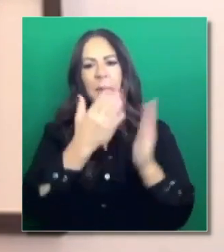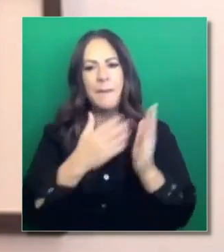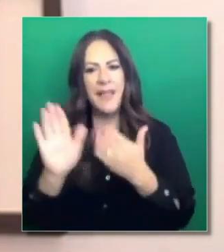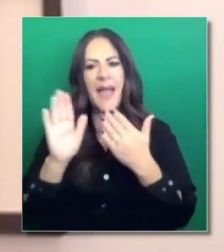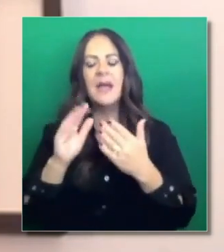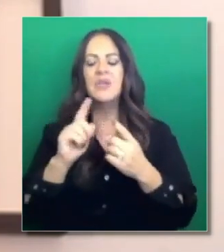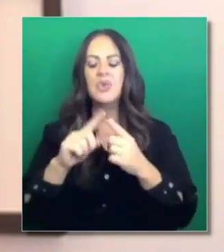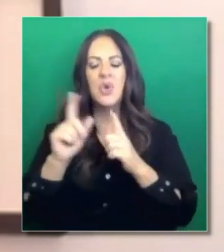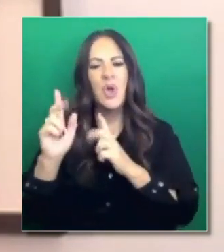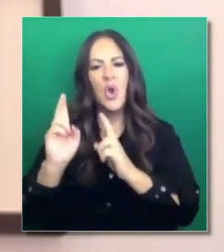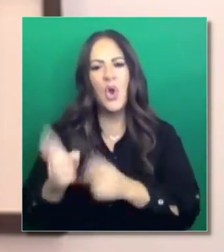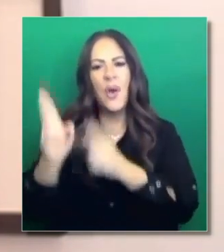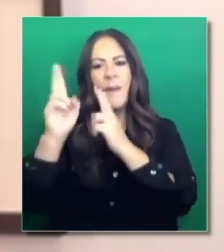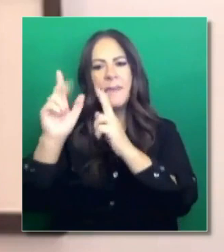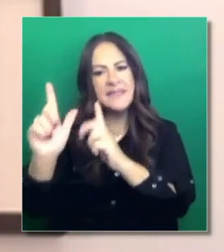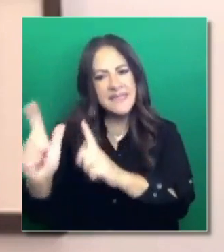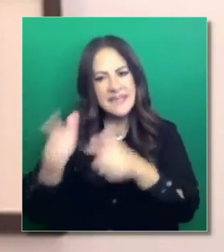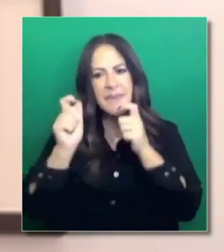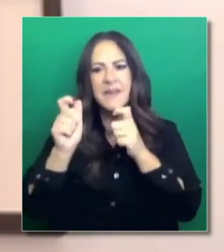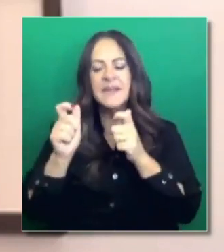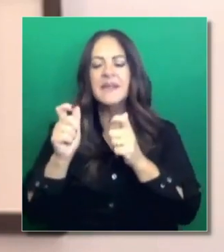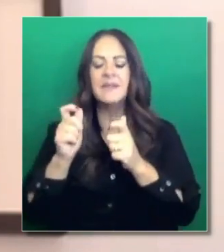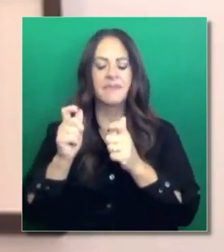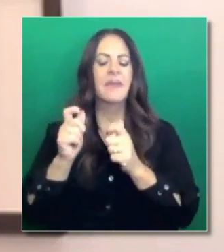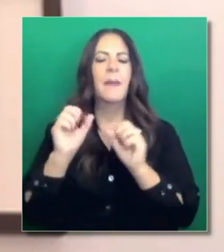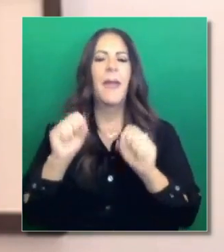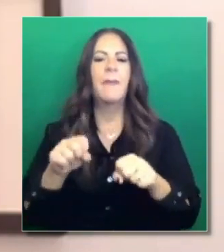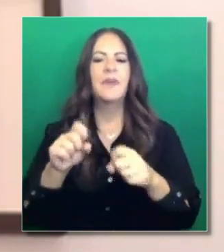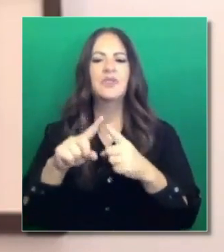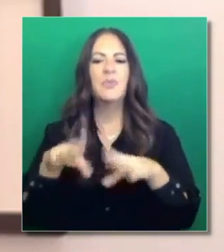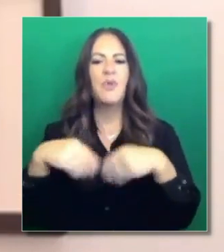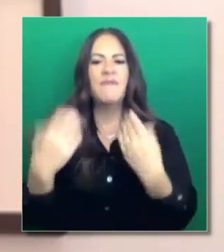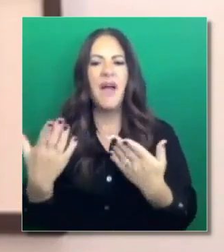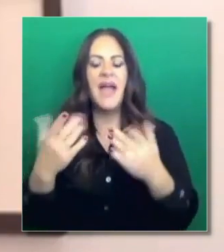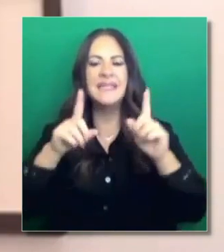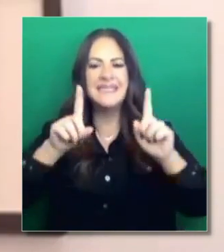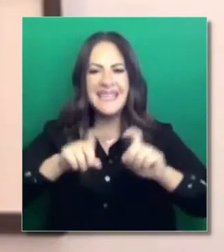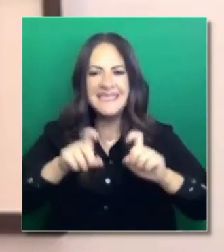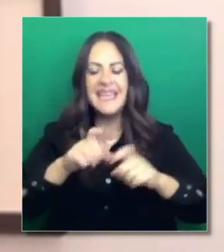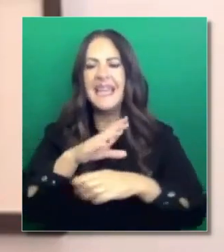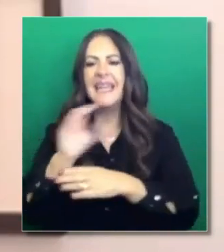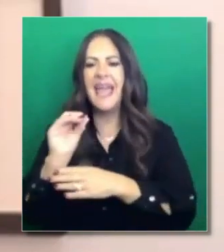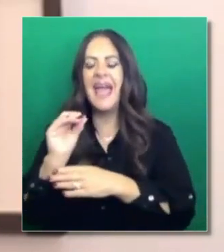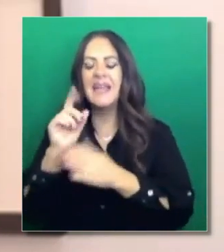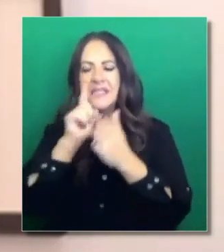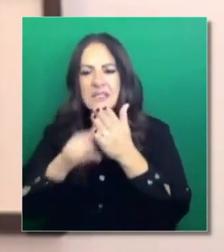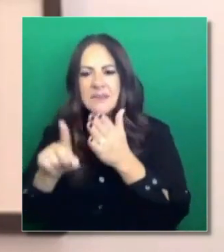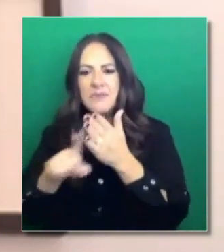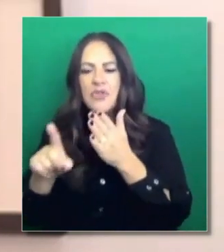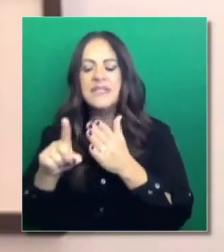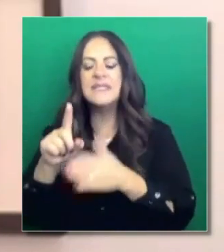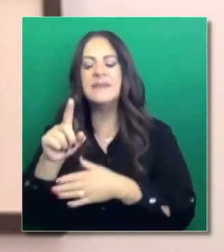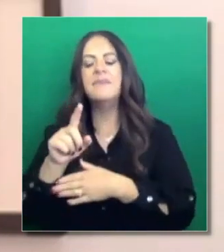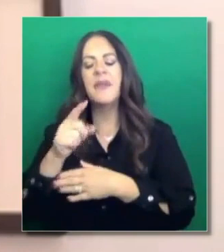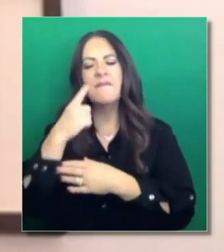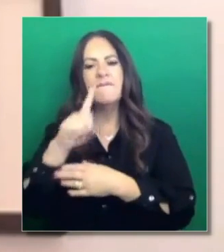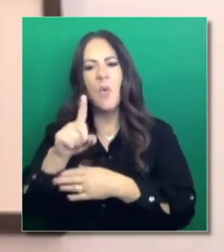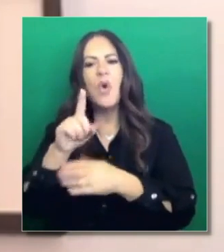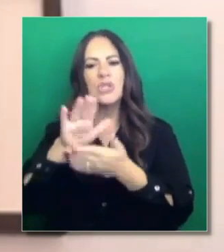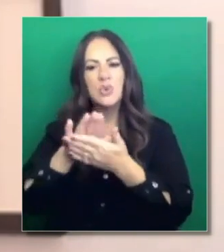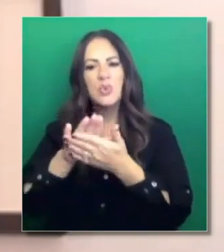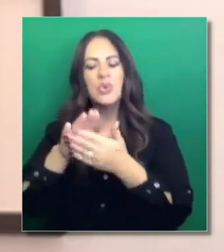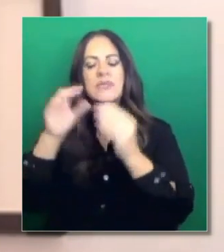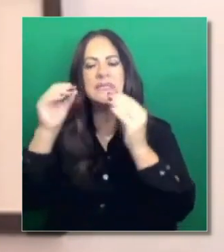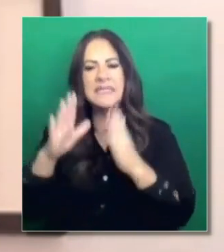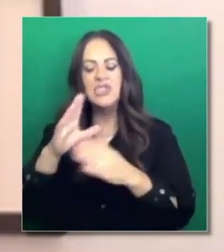the availability of COVID testing and contract tracing in our schools. It's a pathway for moving forward. And we stay tuned and